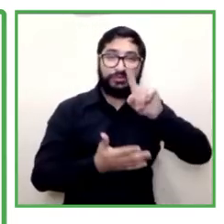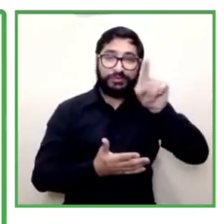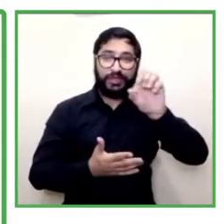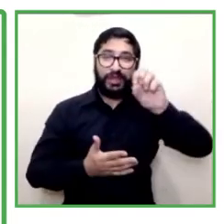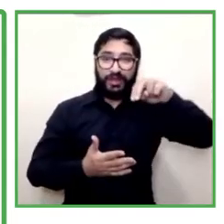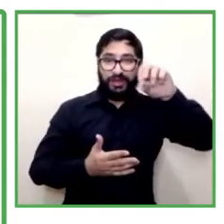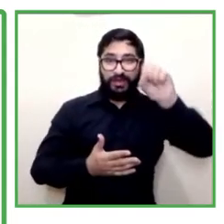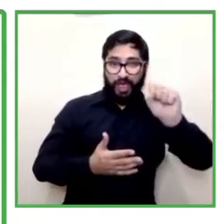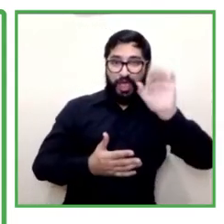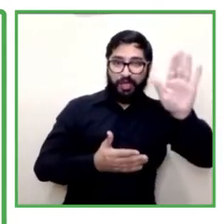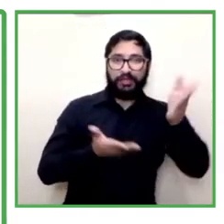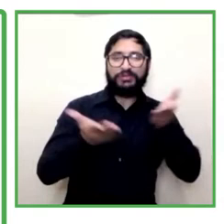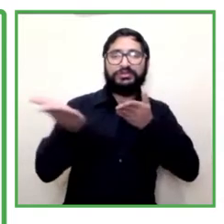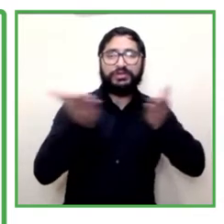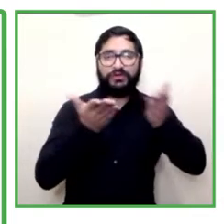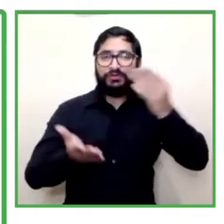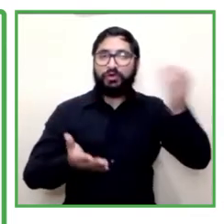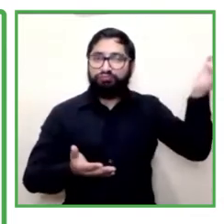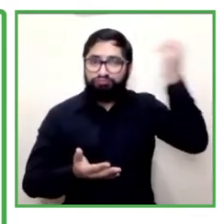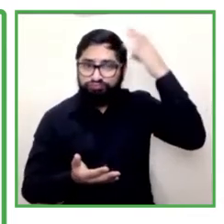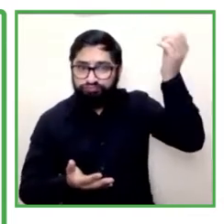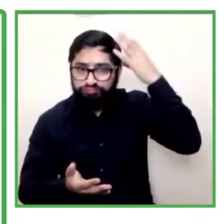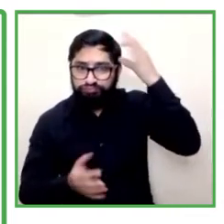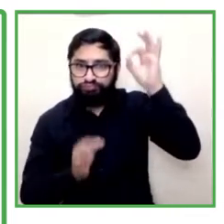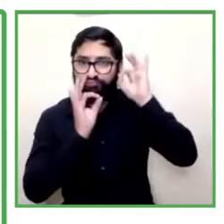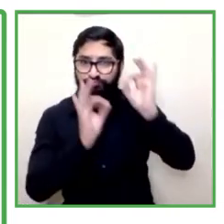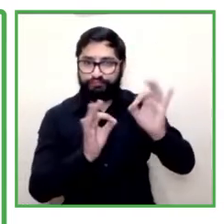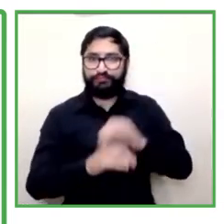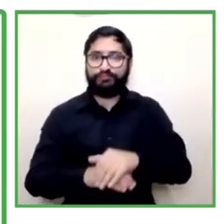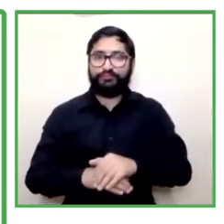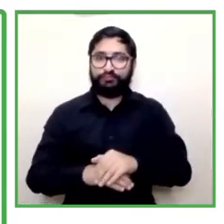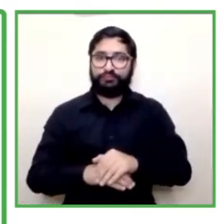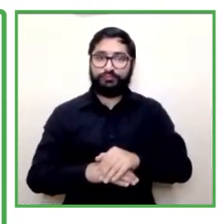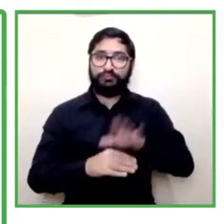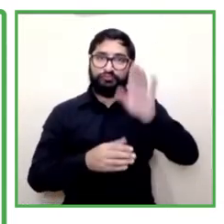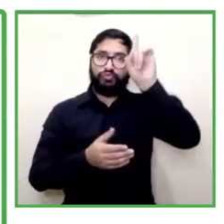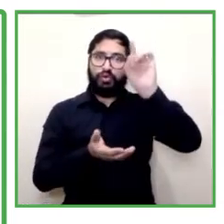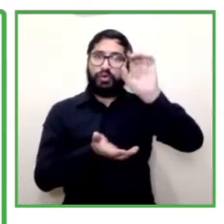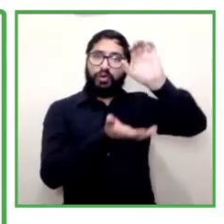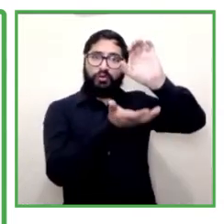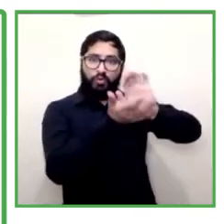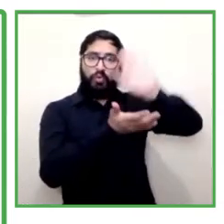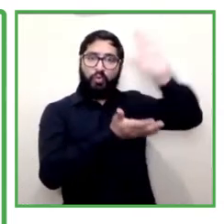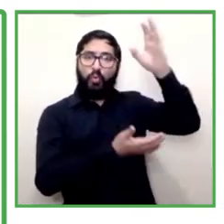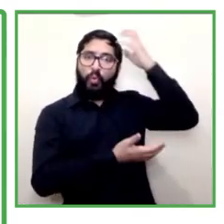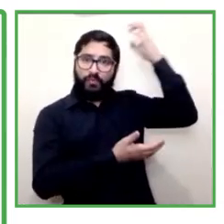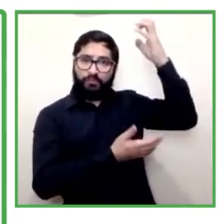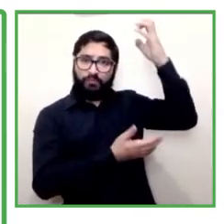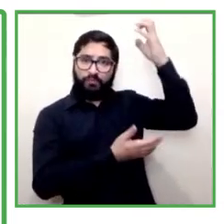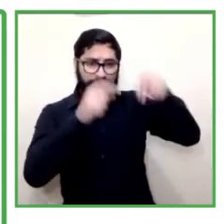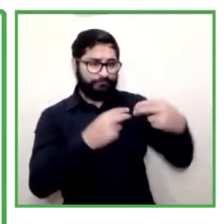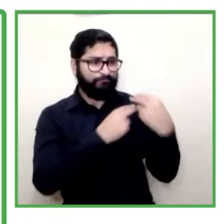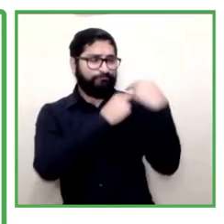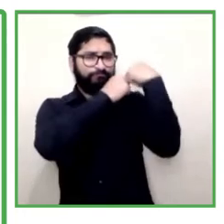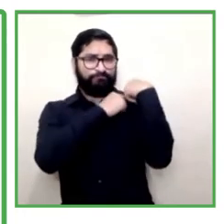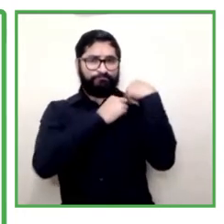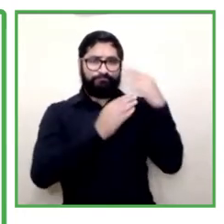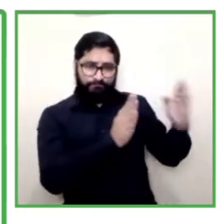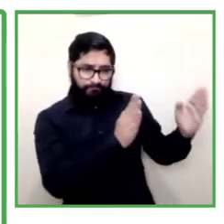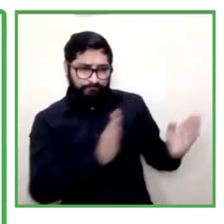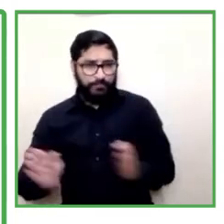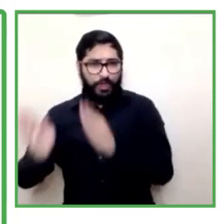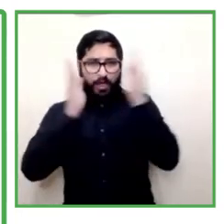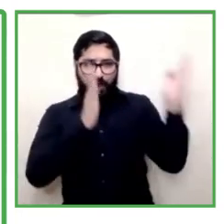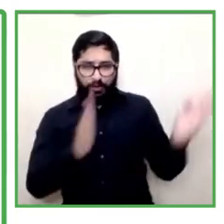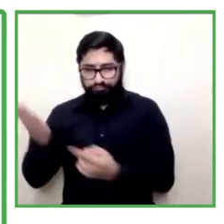this service this is a state that provides work training that's also technological and